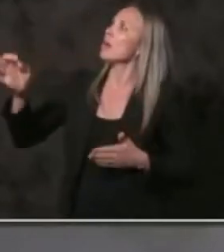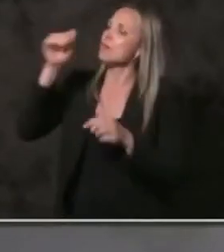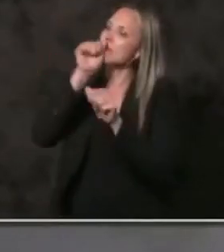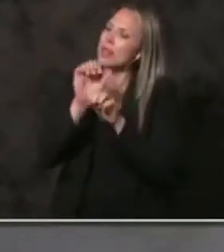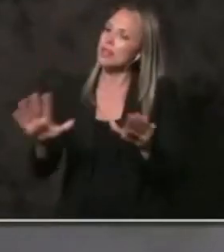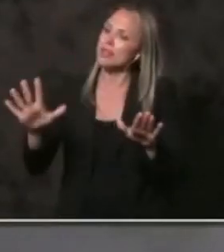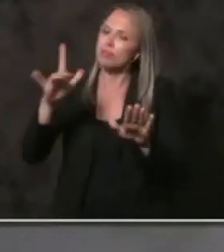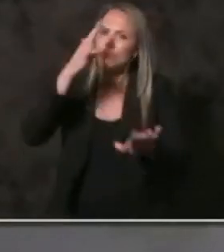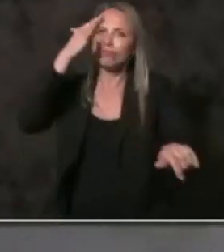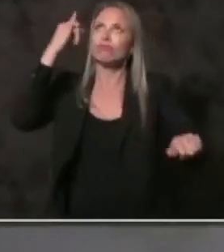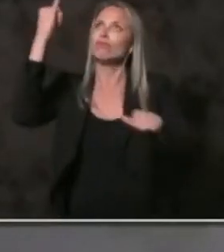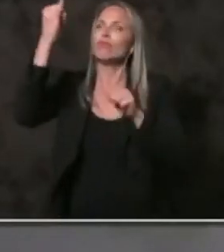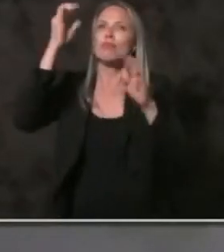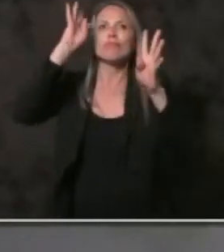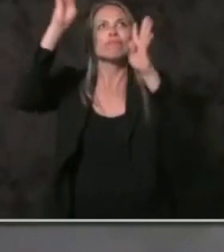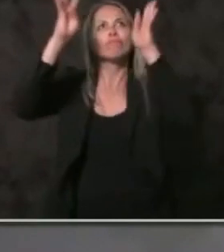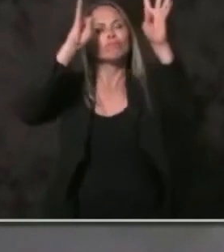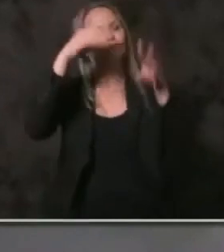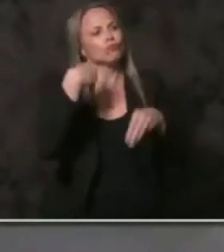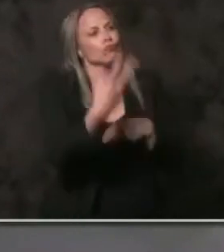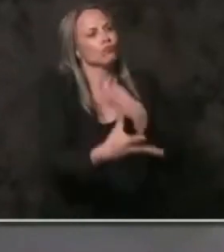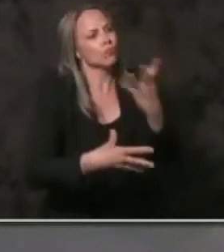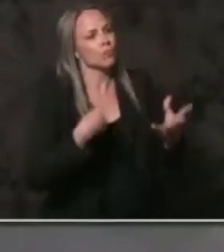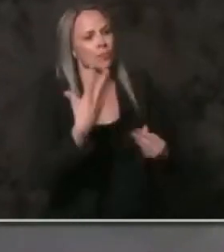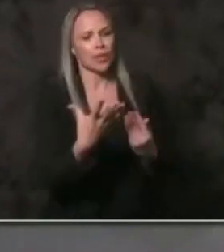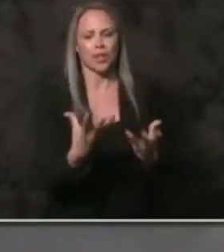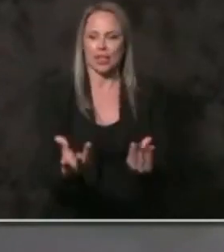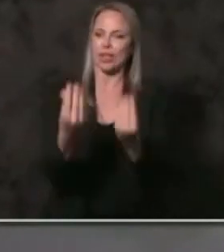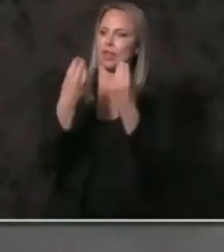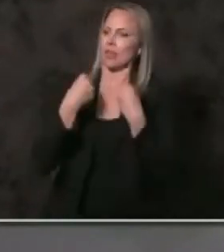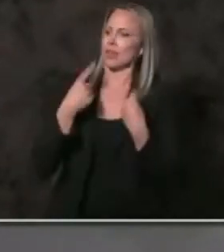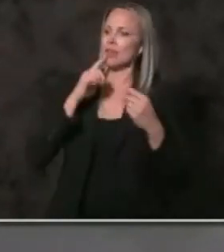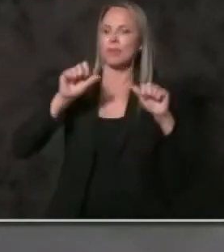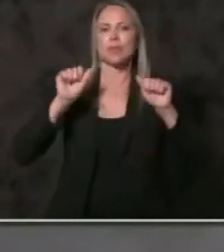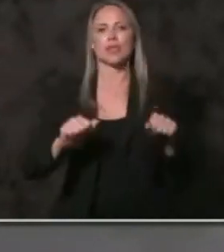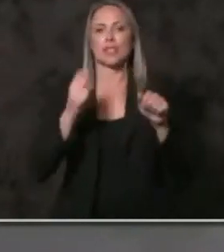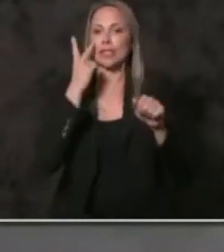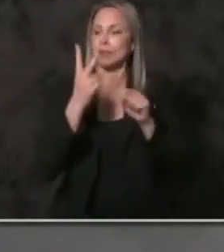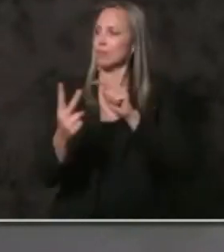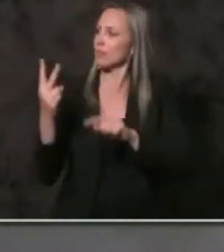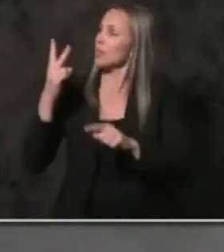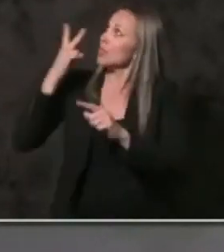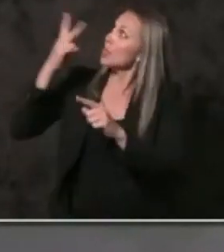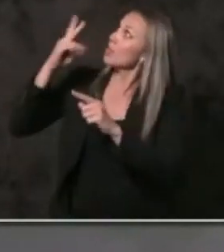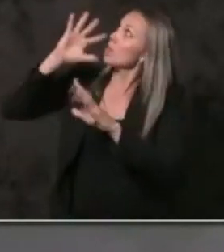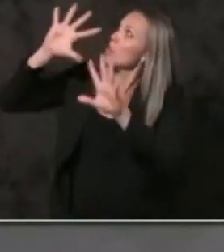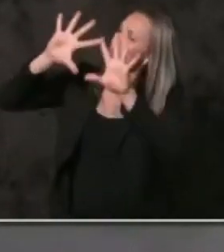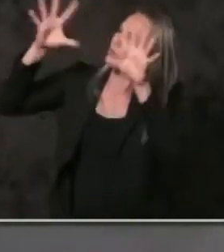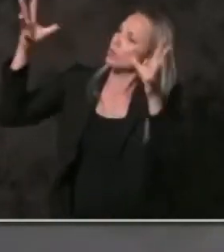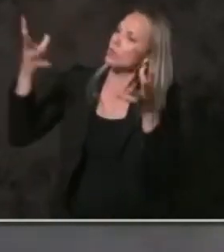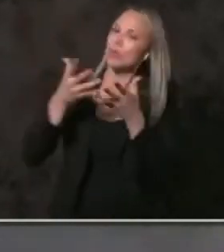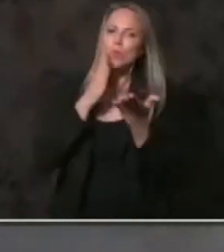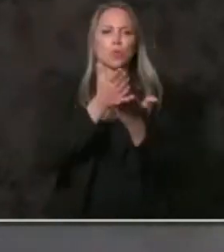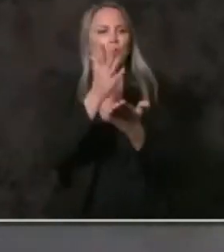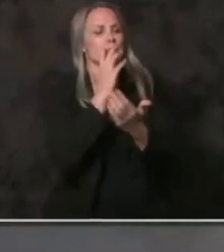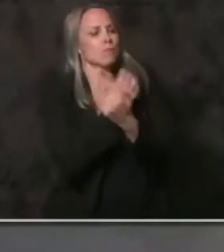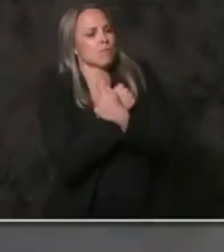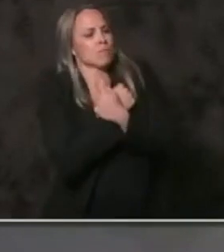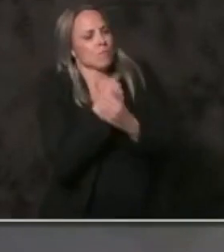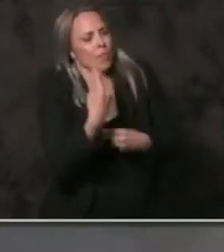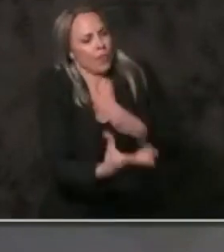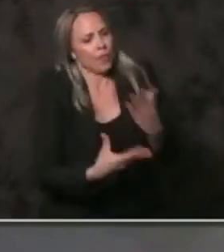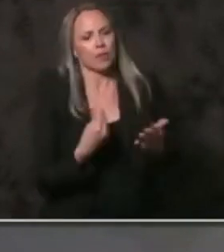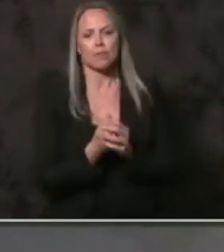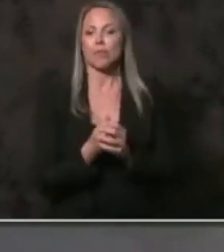eternal fountain of creativity, grant to all of us the ability to see the world through your loving ways. Help